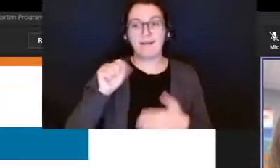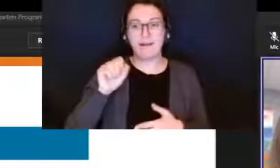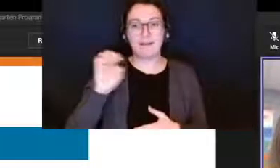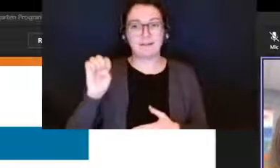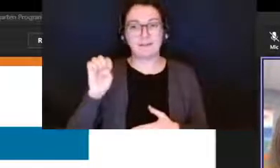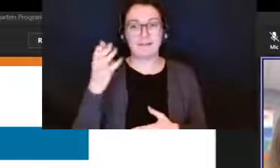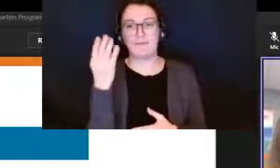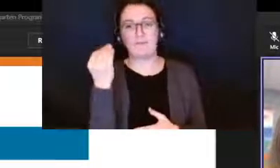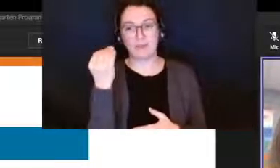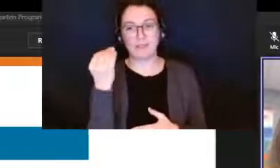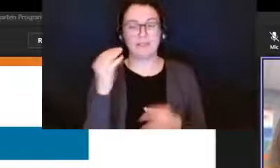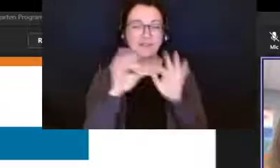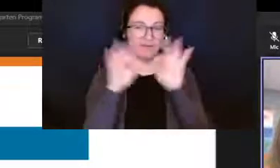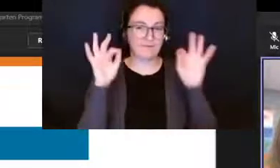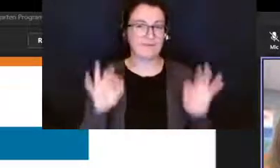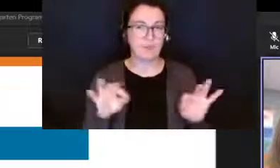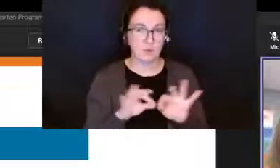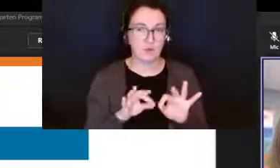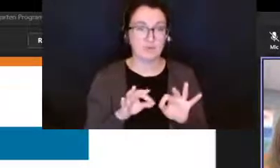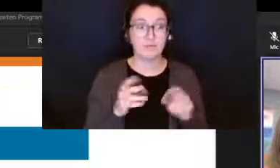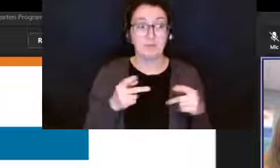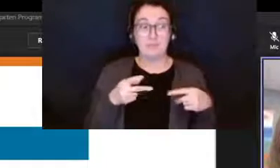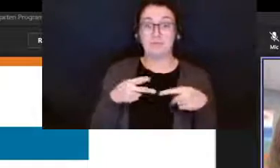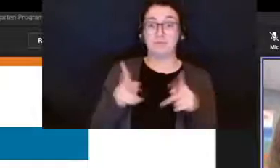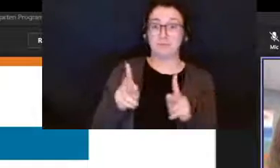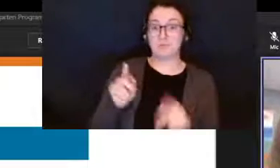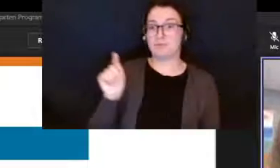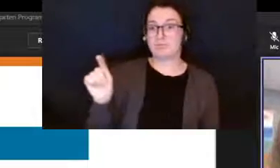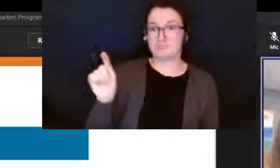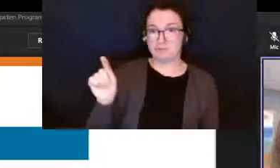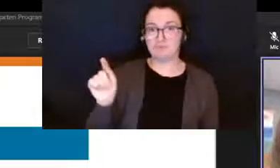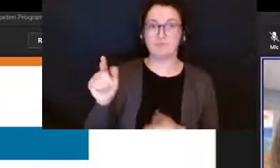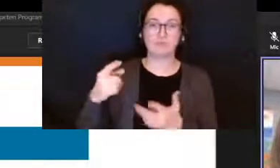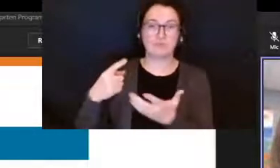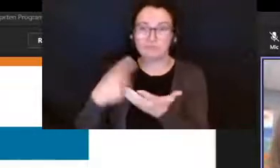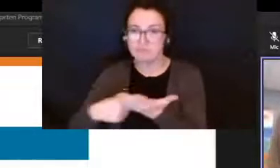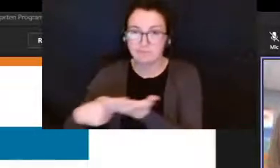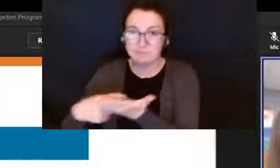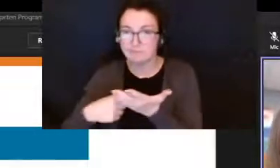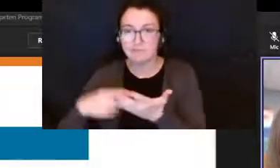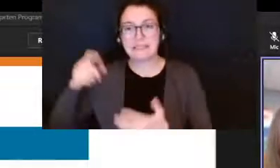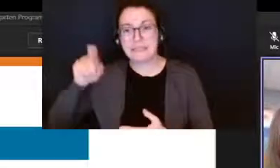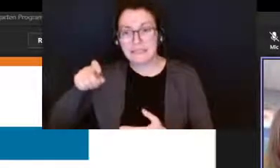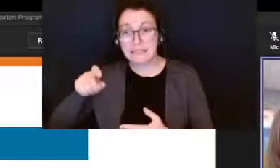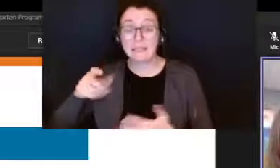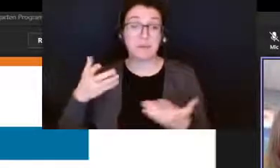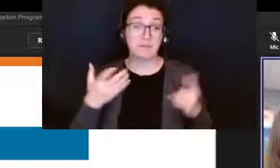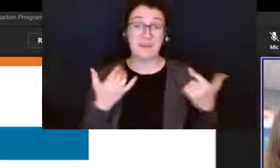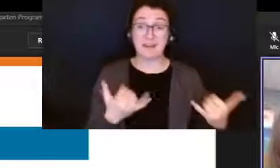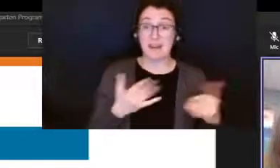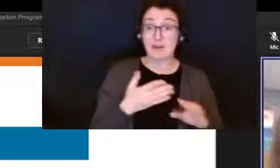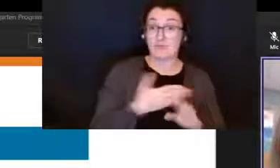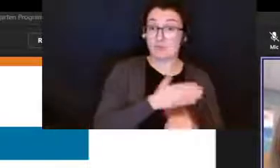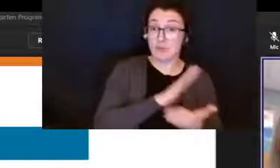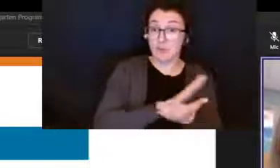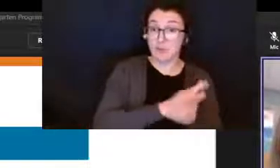ed staff to discuss the needs of your child with the child care or preschool that they are attending